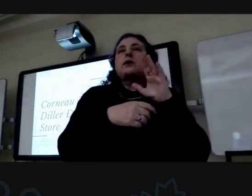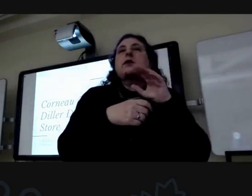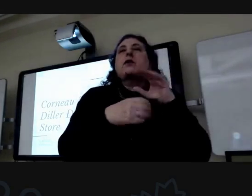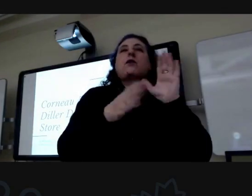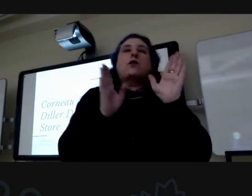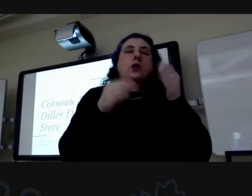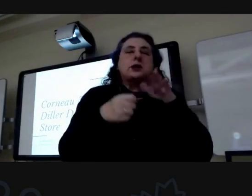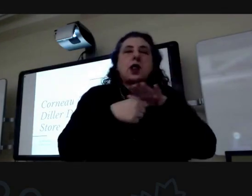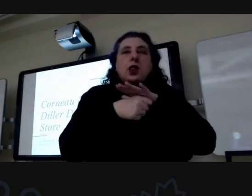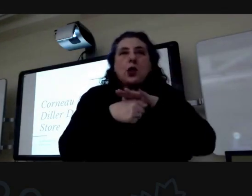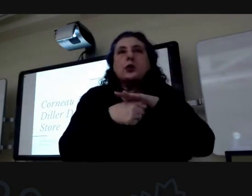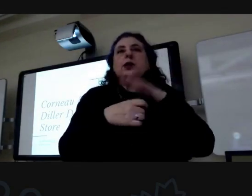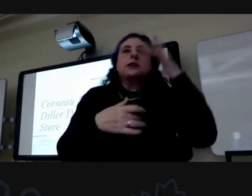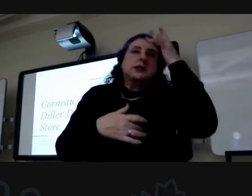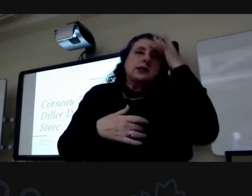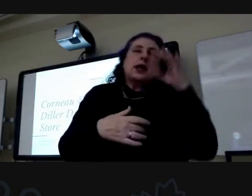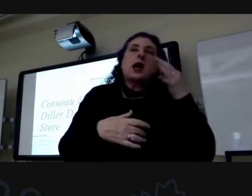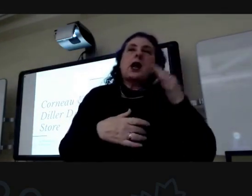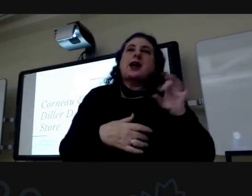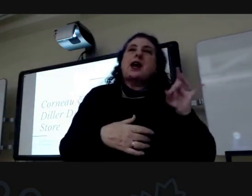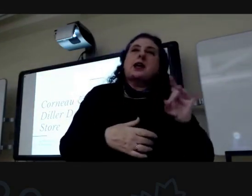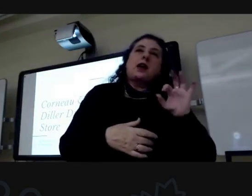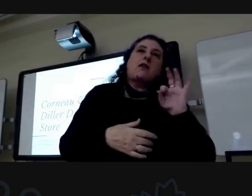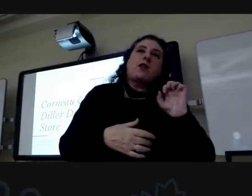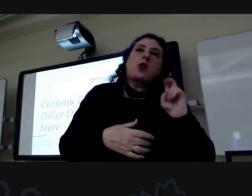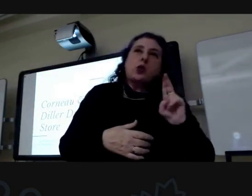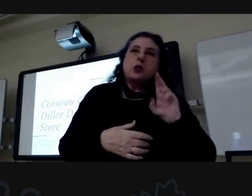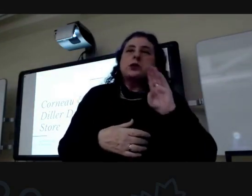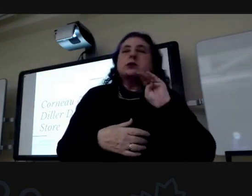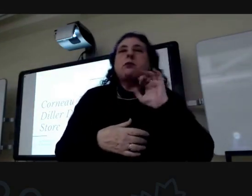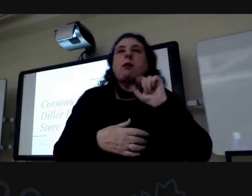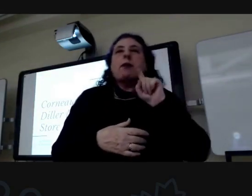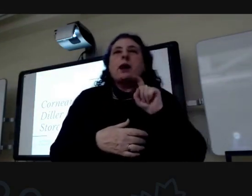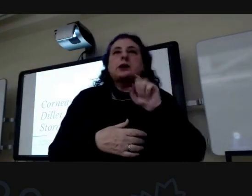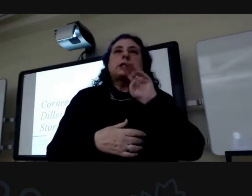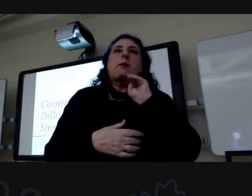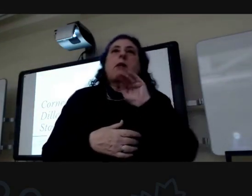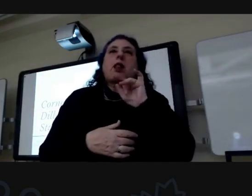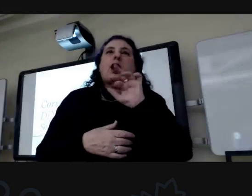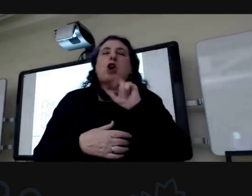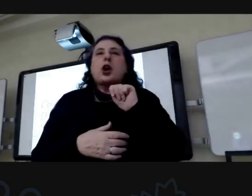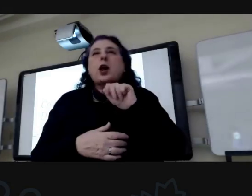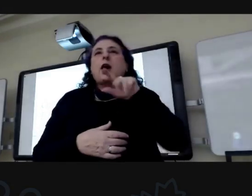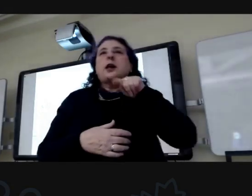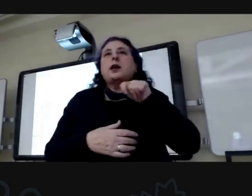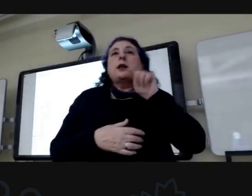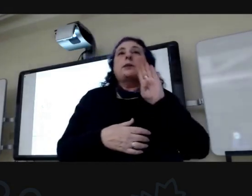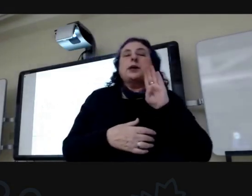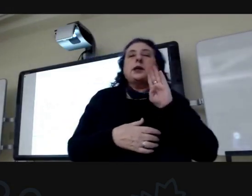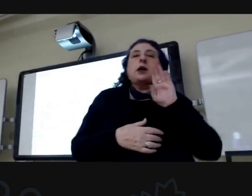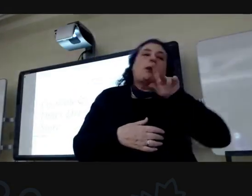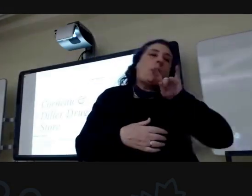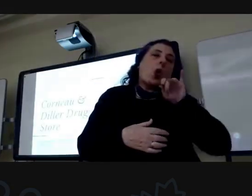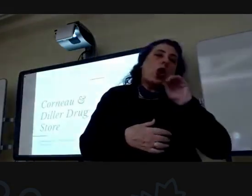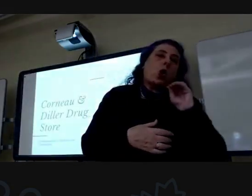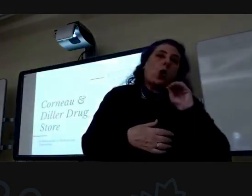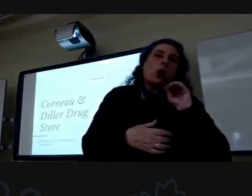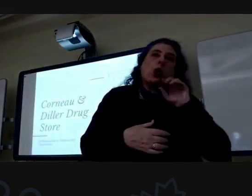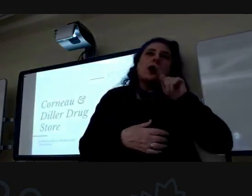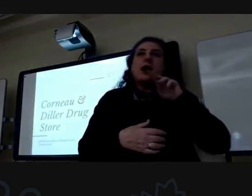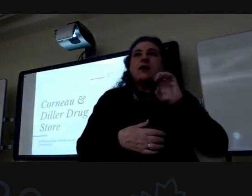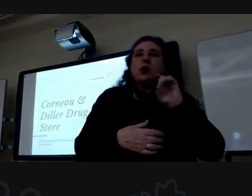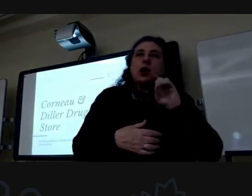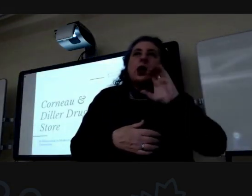diseases as the 1918 flu smallpox malaria tuberculosis polio typhoid